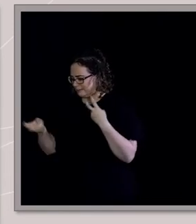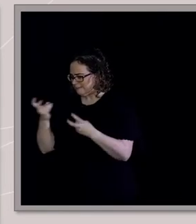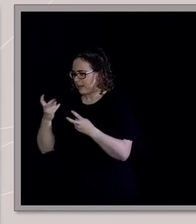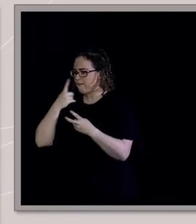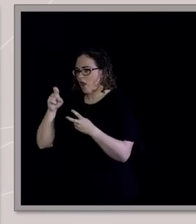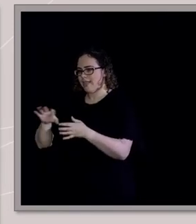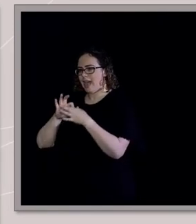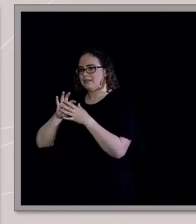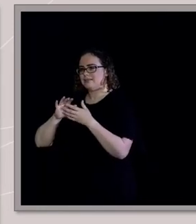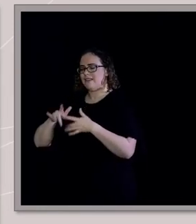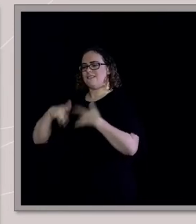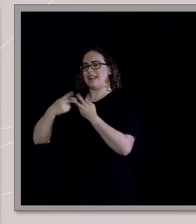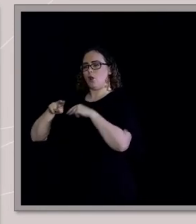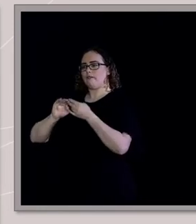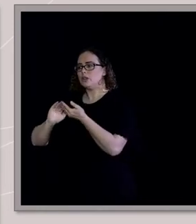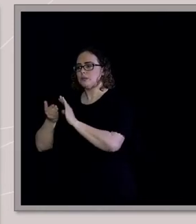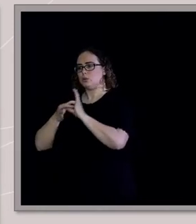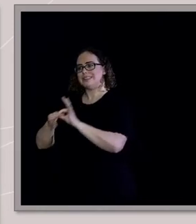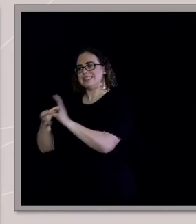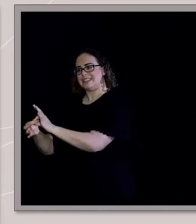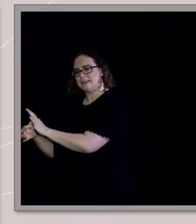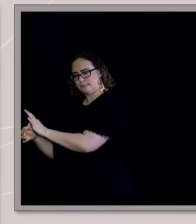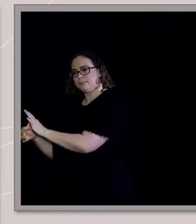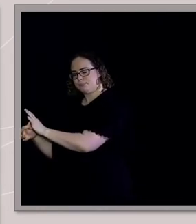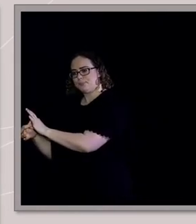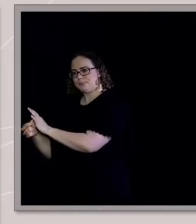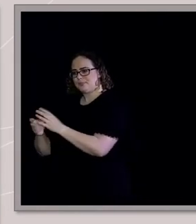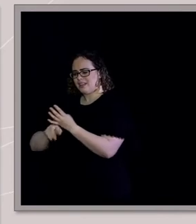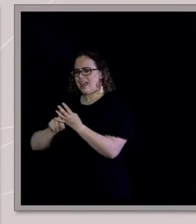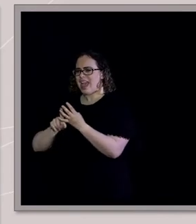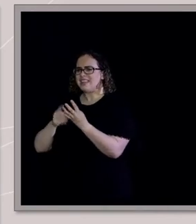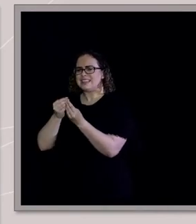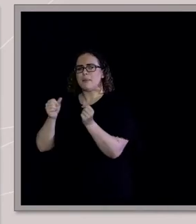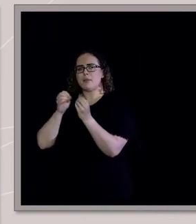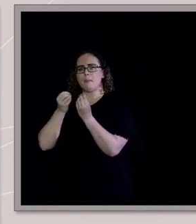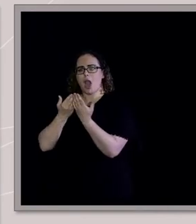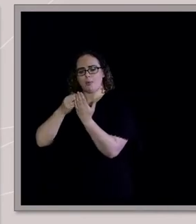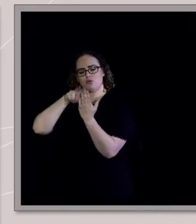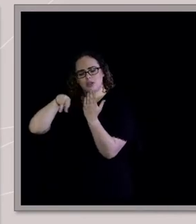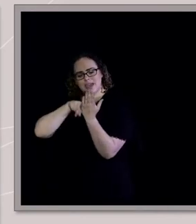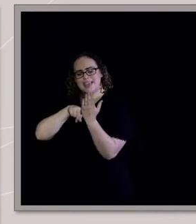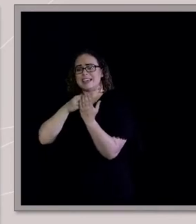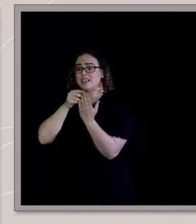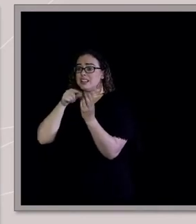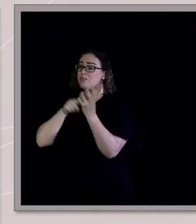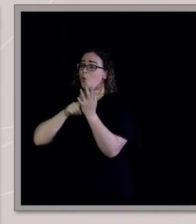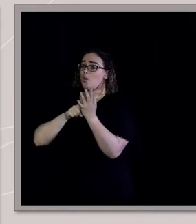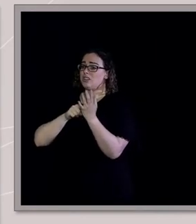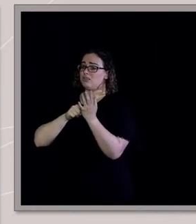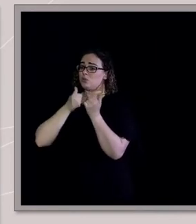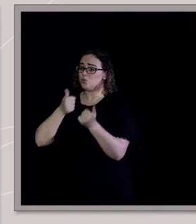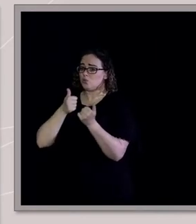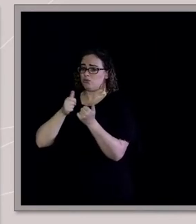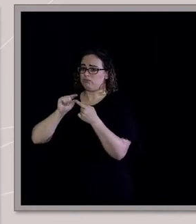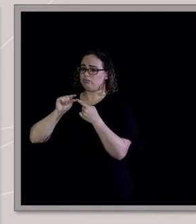And just good, good ethics. And some of the Bible teaching on that are awesome. Treating your neighbor as yourself. Like that's the foundation of equality, you know,